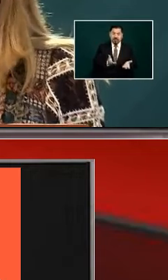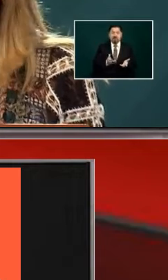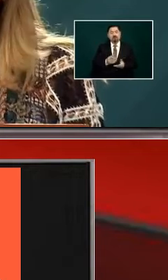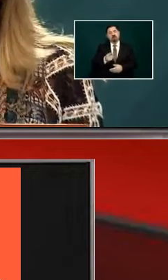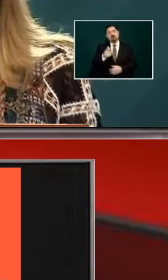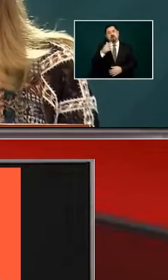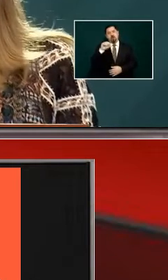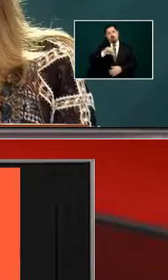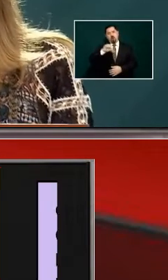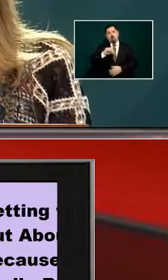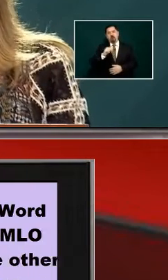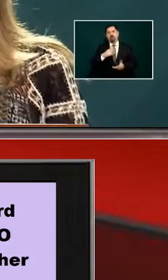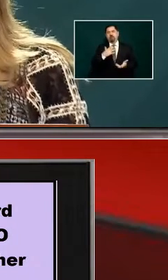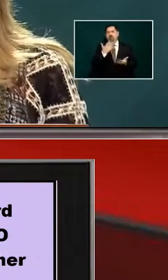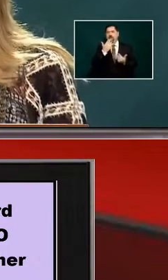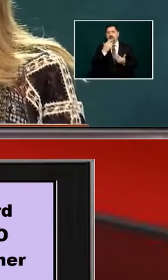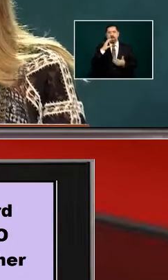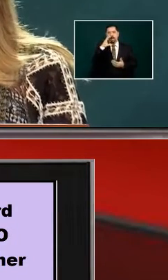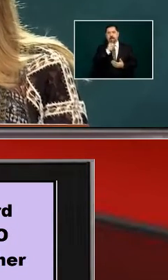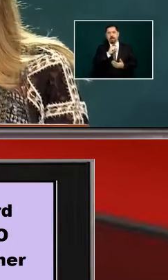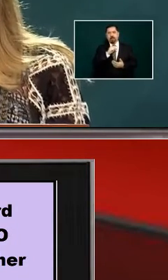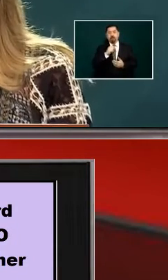climate actually